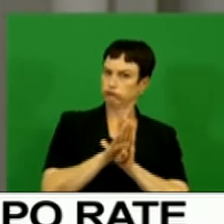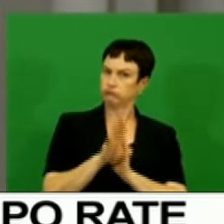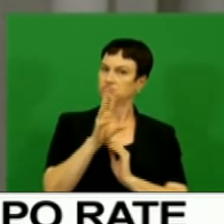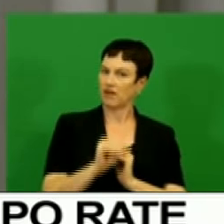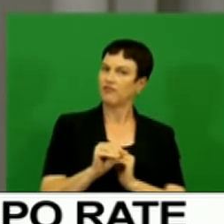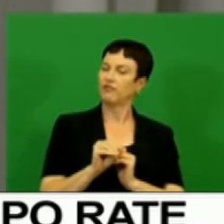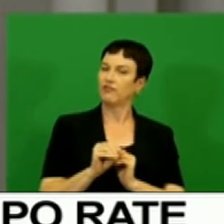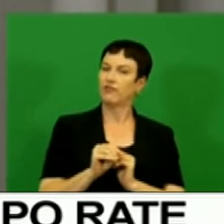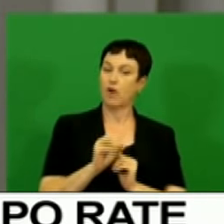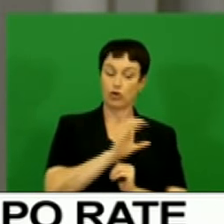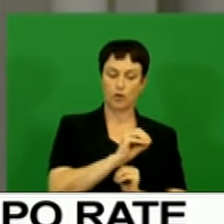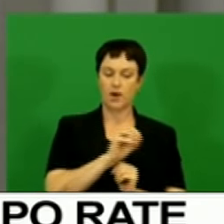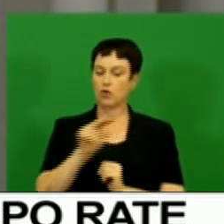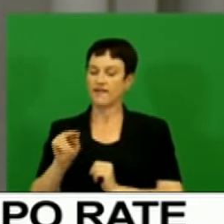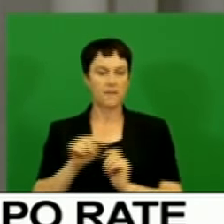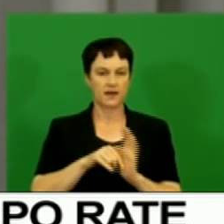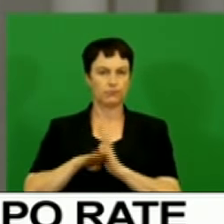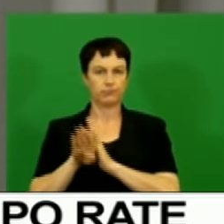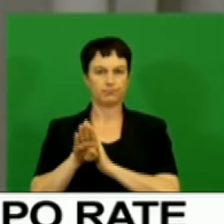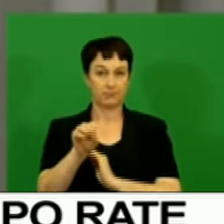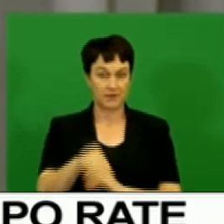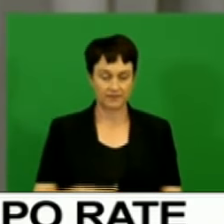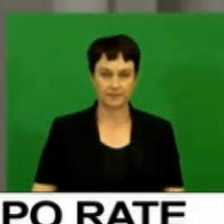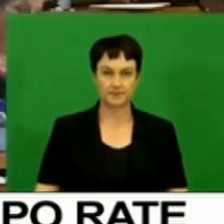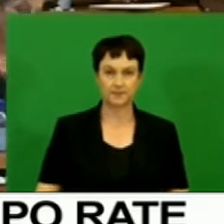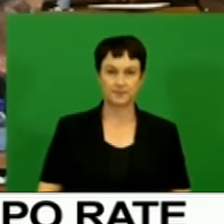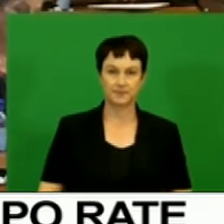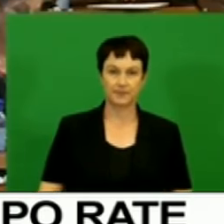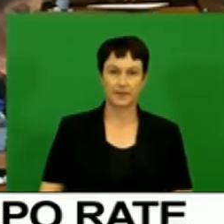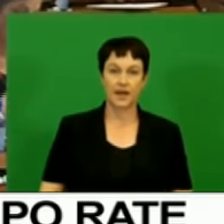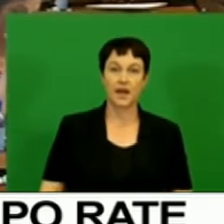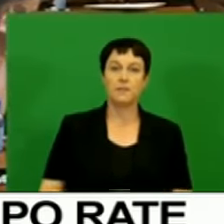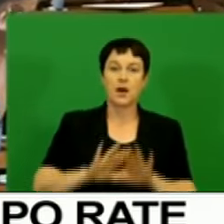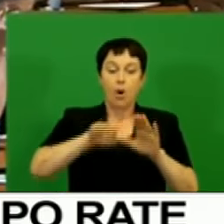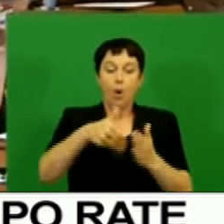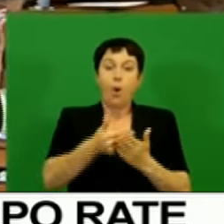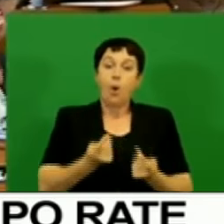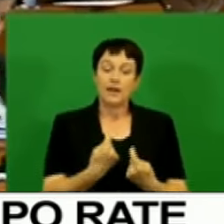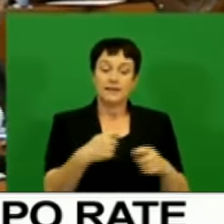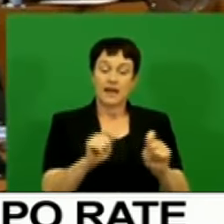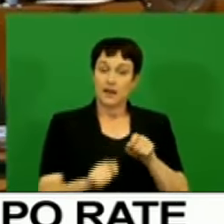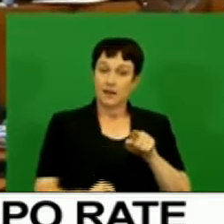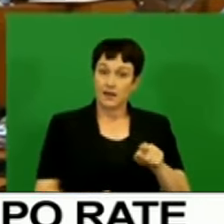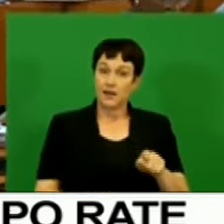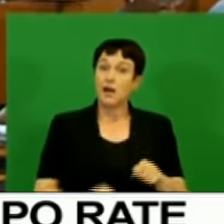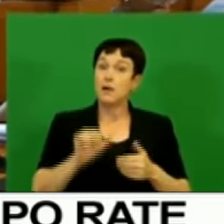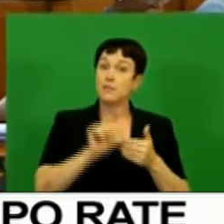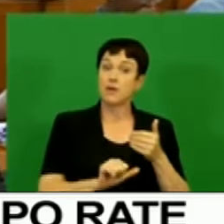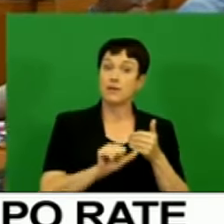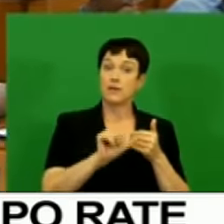-to-month basis. By contrast, wholesale trade sales contracted in both months.